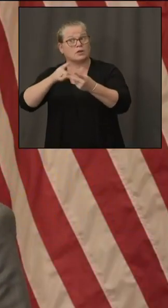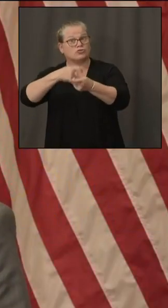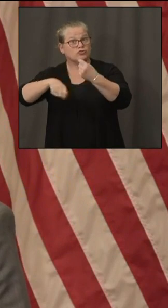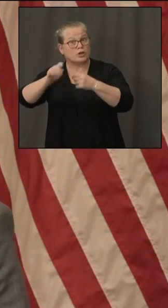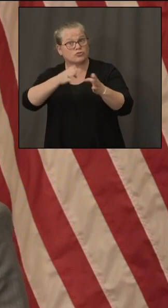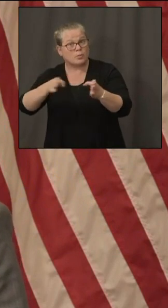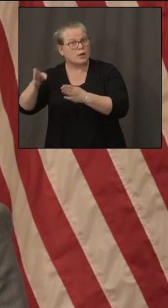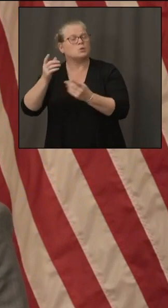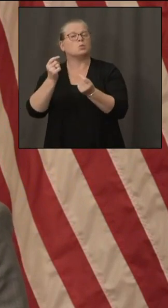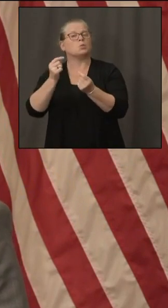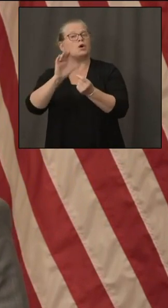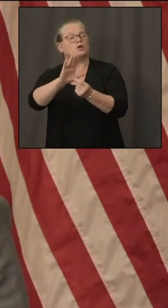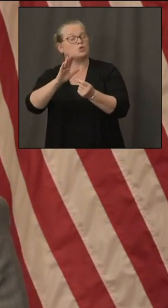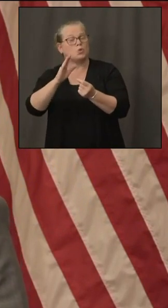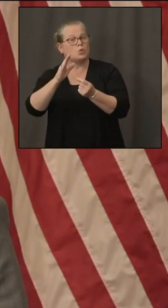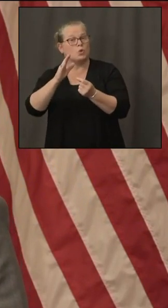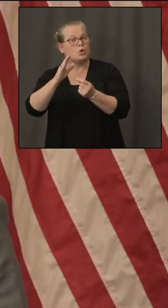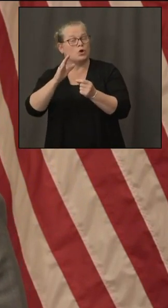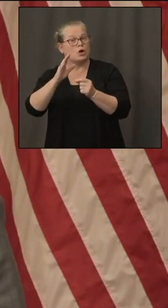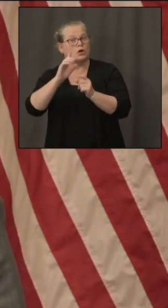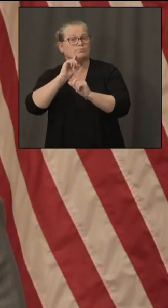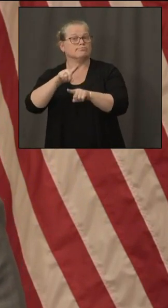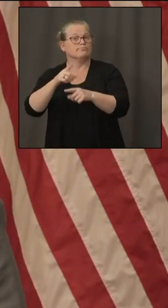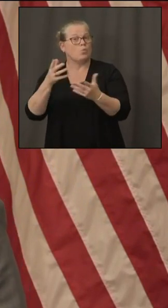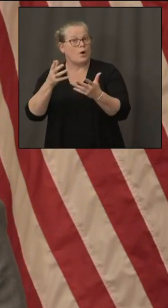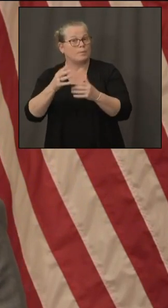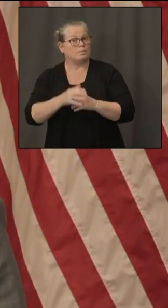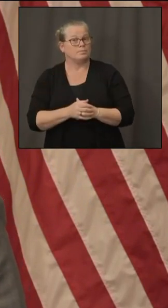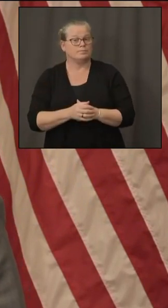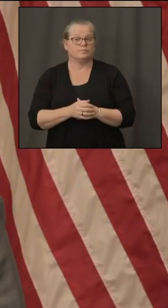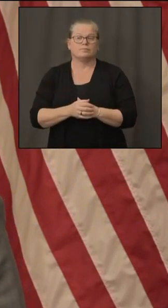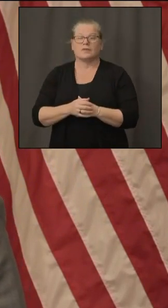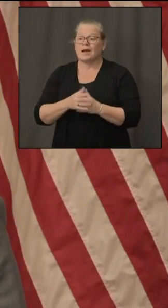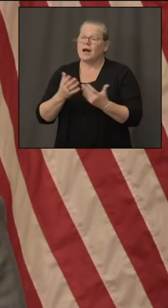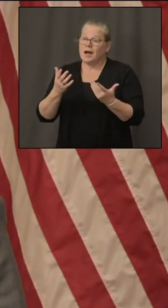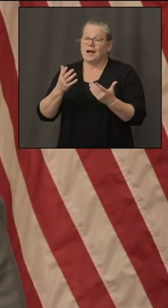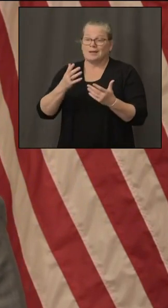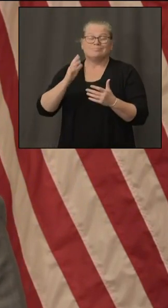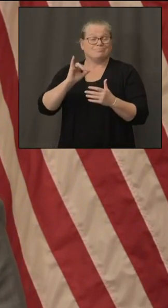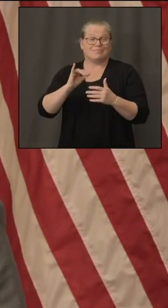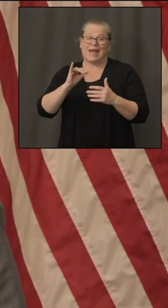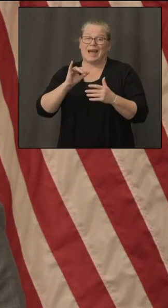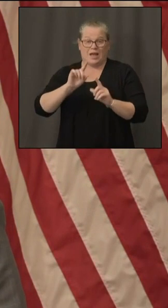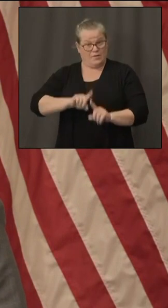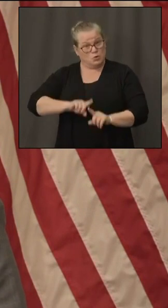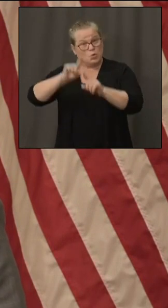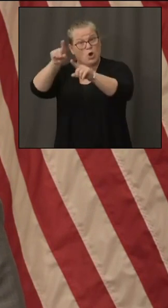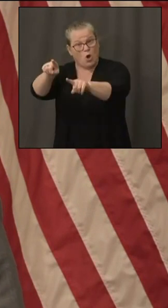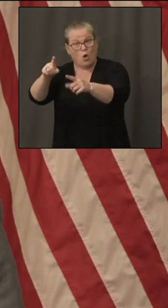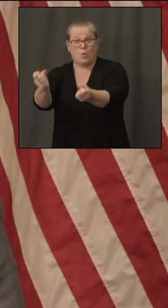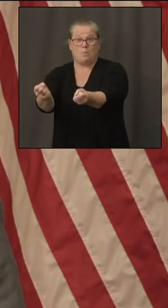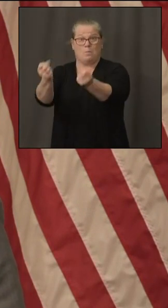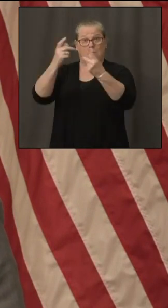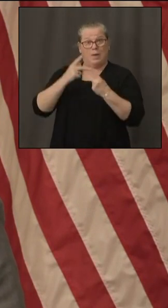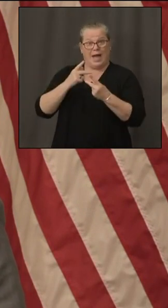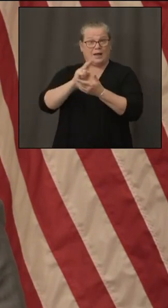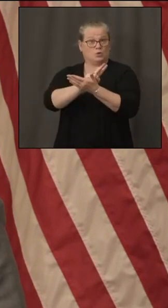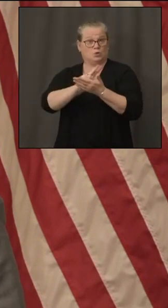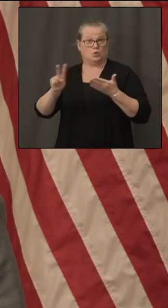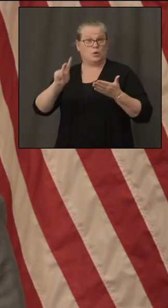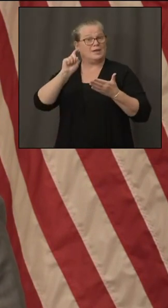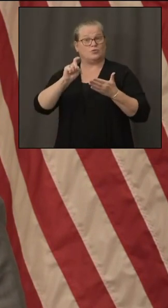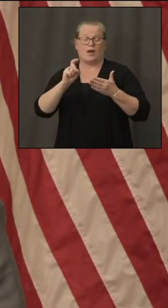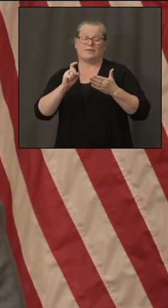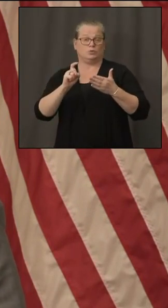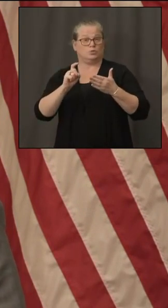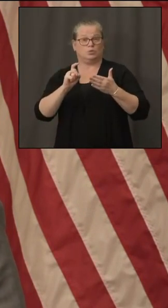you know the quarantine uh is is a requirement and that's not something that you you want to flex uh so families have to